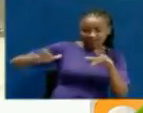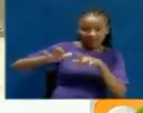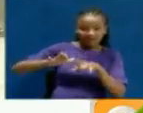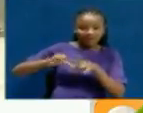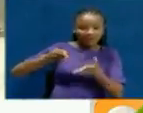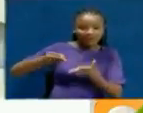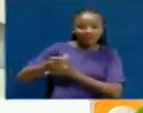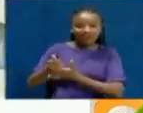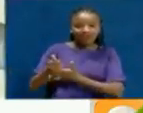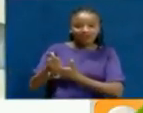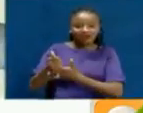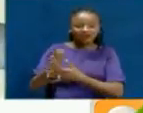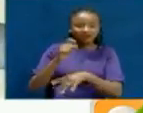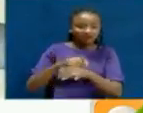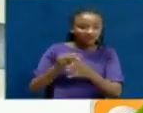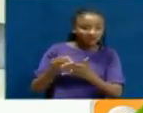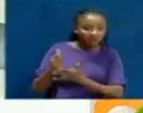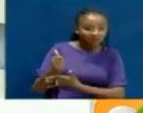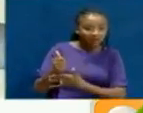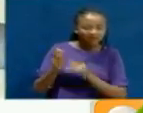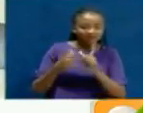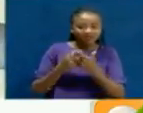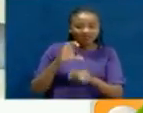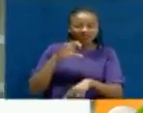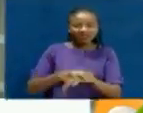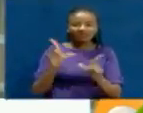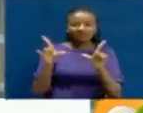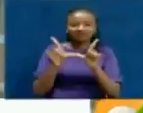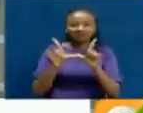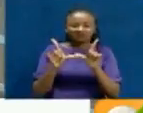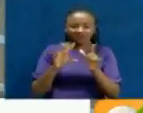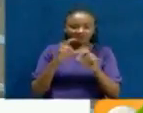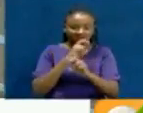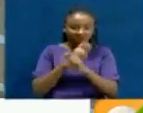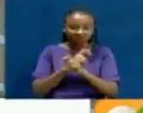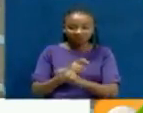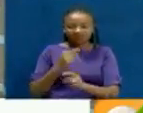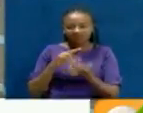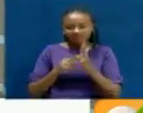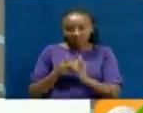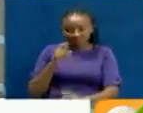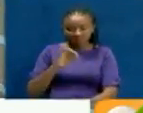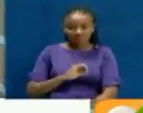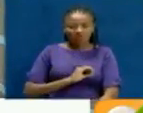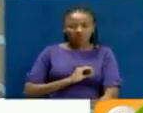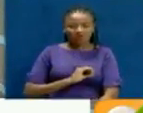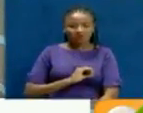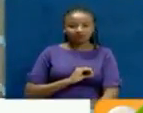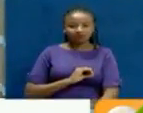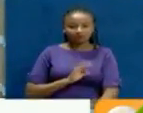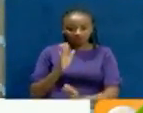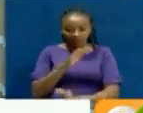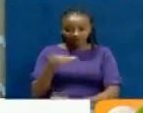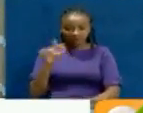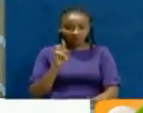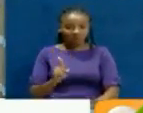so that they can buy it. Once they do that, they will be issued with certificates of title that they are recognized and legal owners of those individual floors.